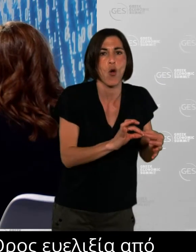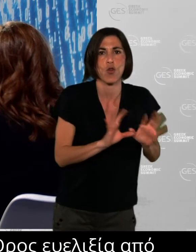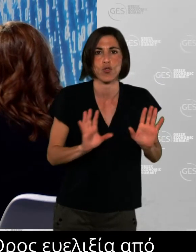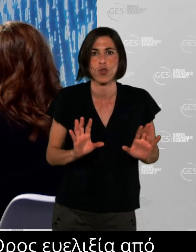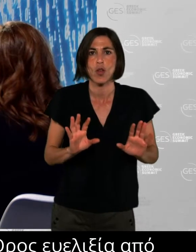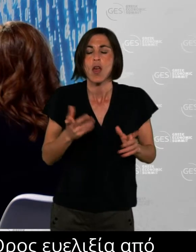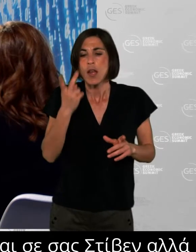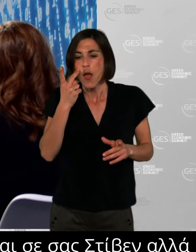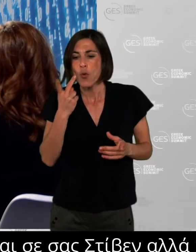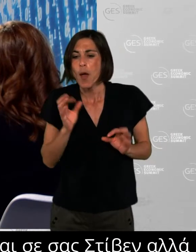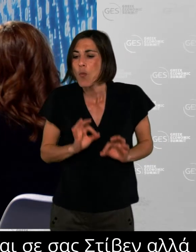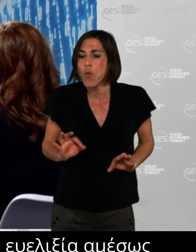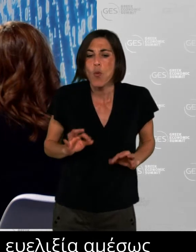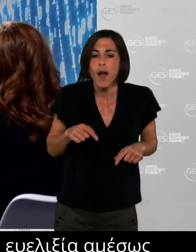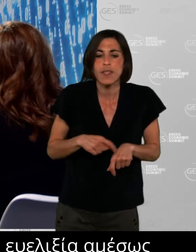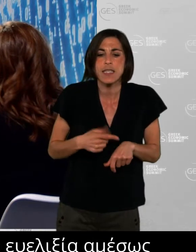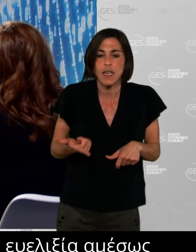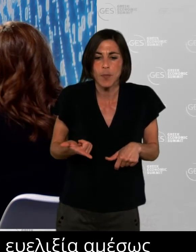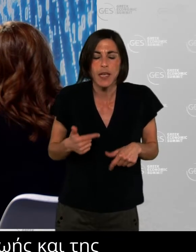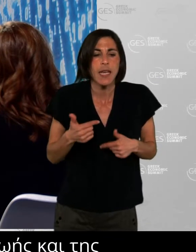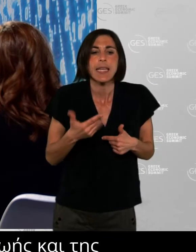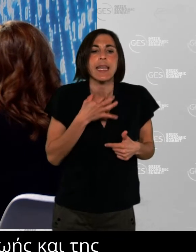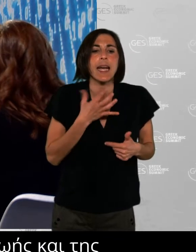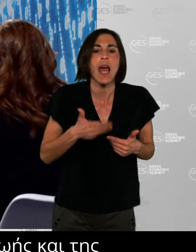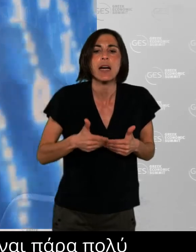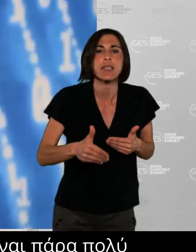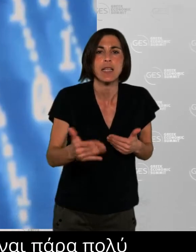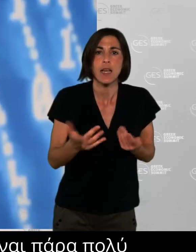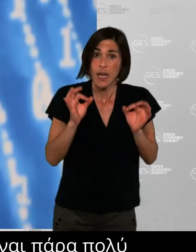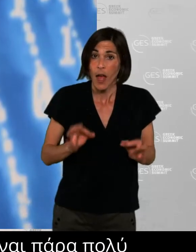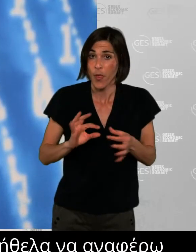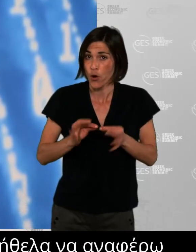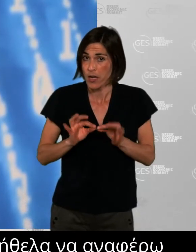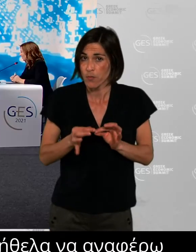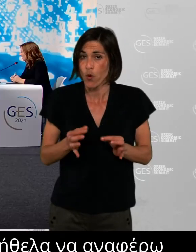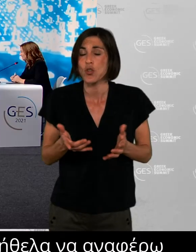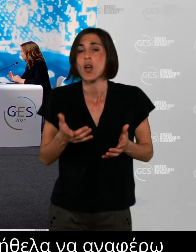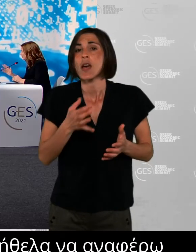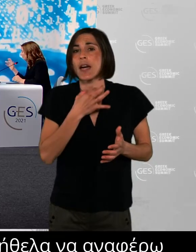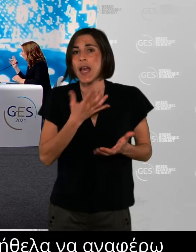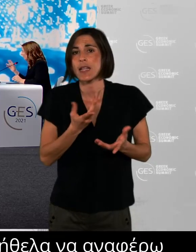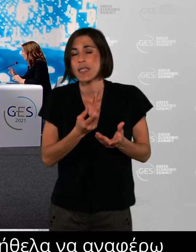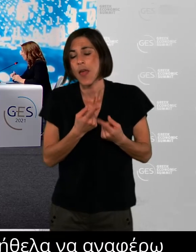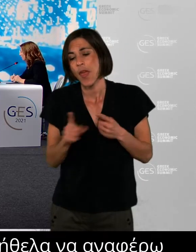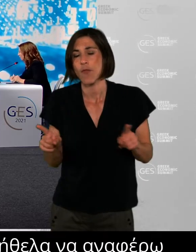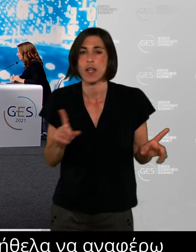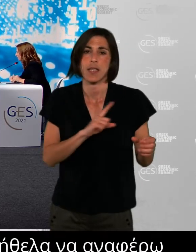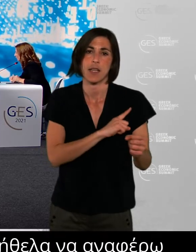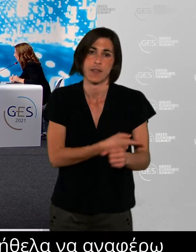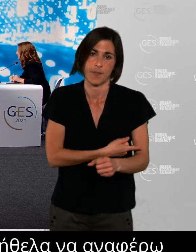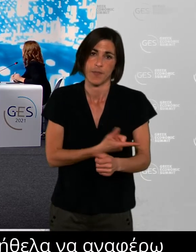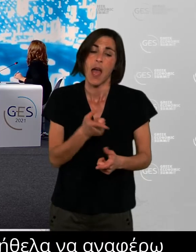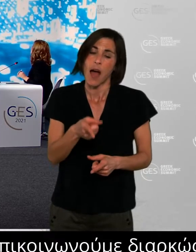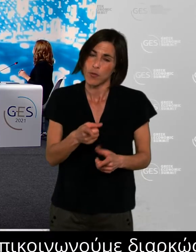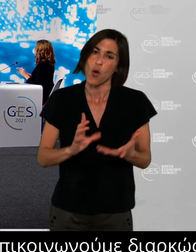required and you know continue to listen continue to evolve okay thank you Nikos uh we Stephen we have uh one minute and